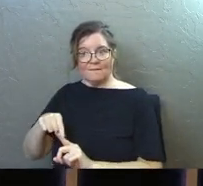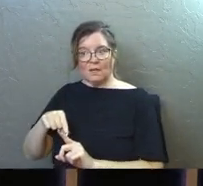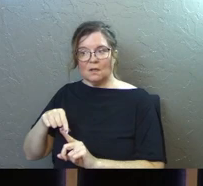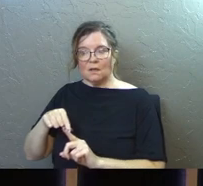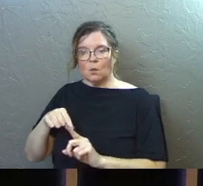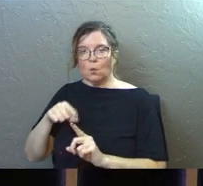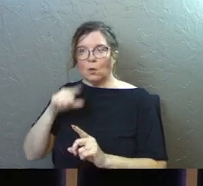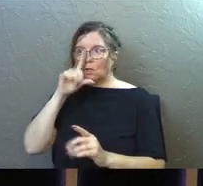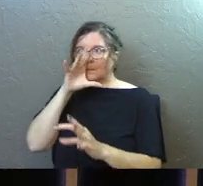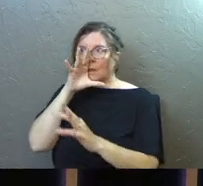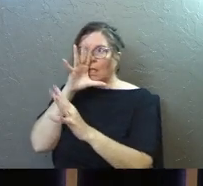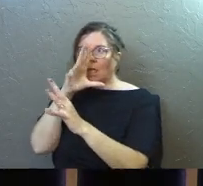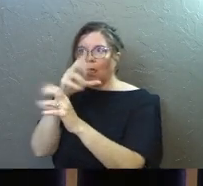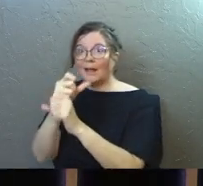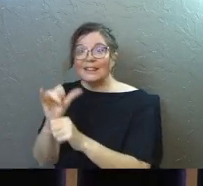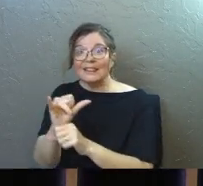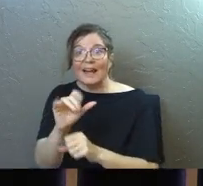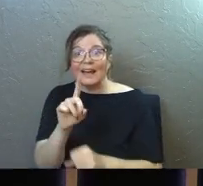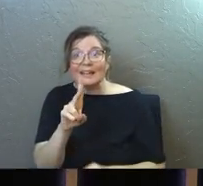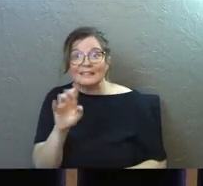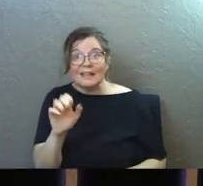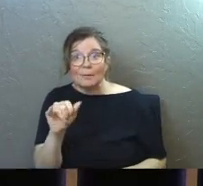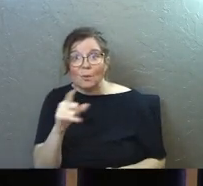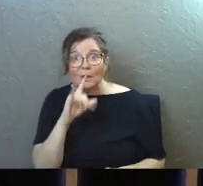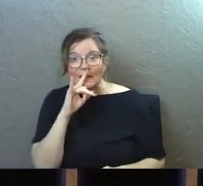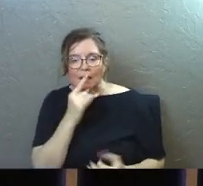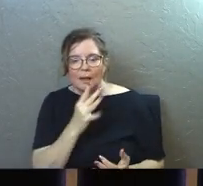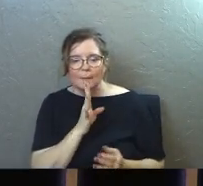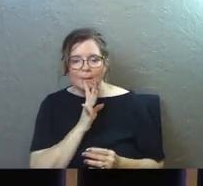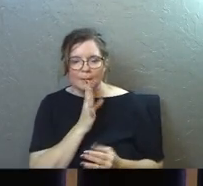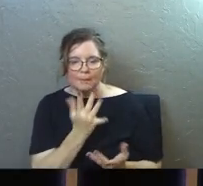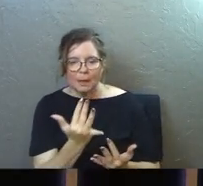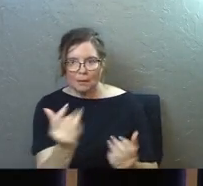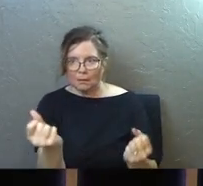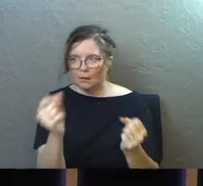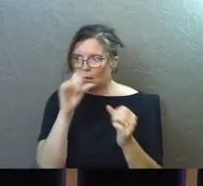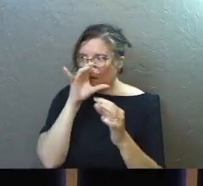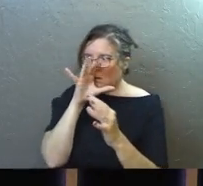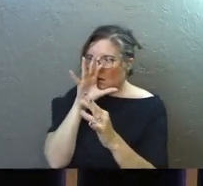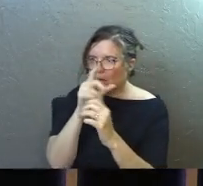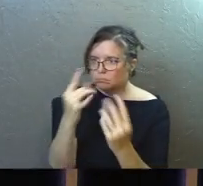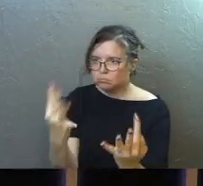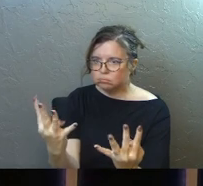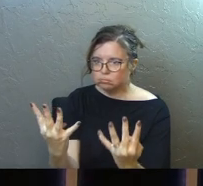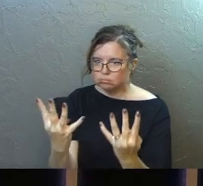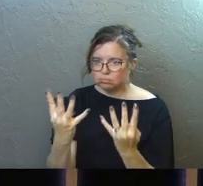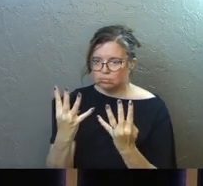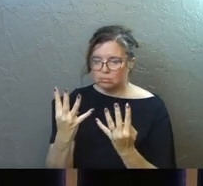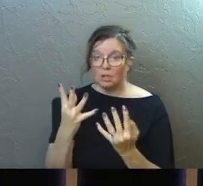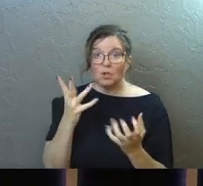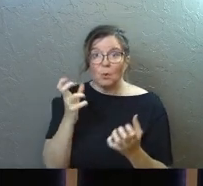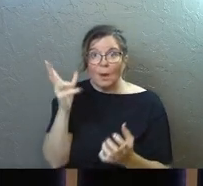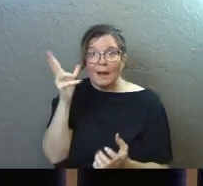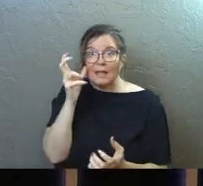being drawn, just like Debbie Austin and the kids, you're being drawn into relationship with God to hear his voice for today.